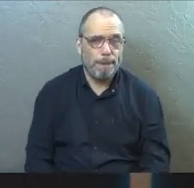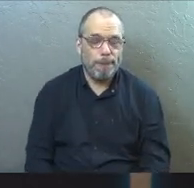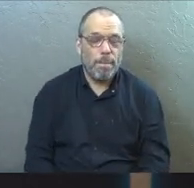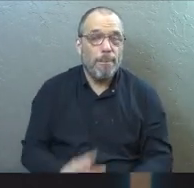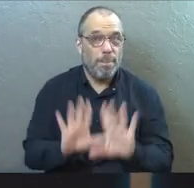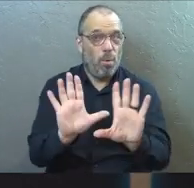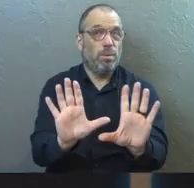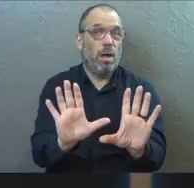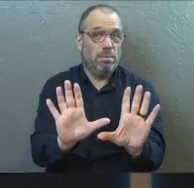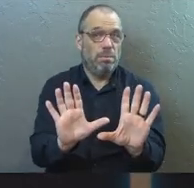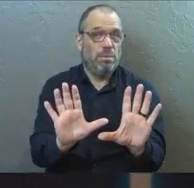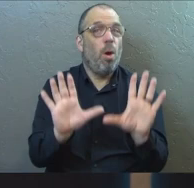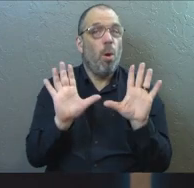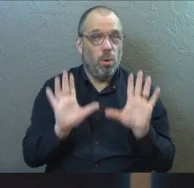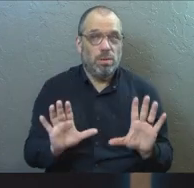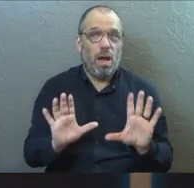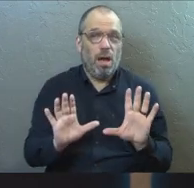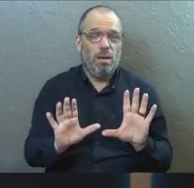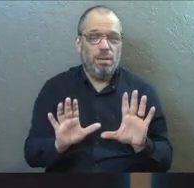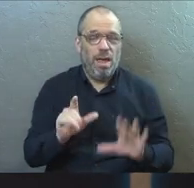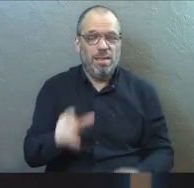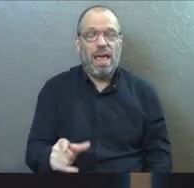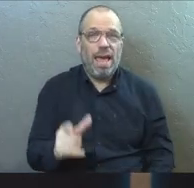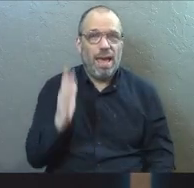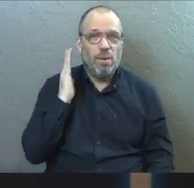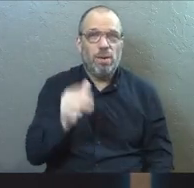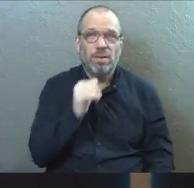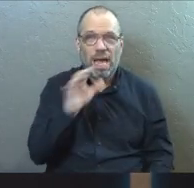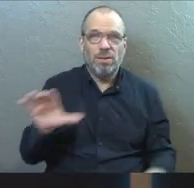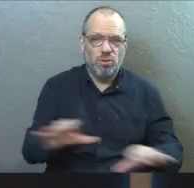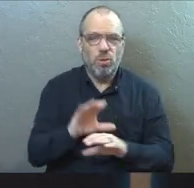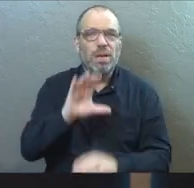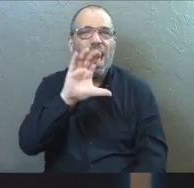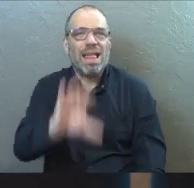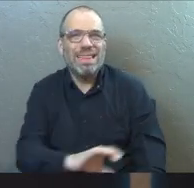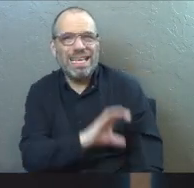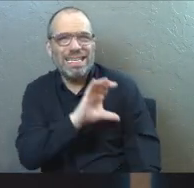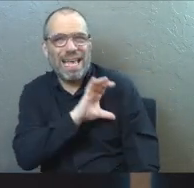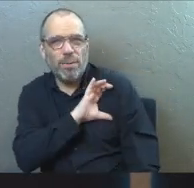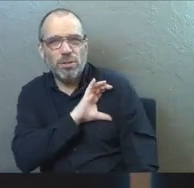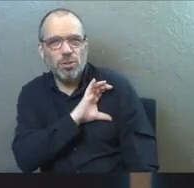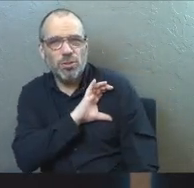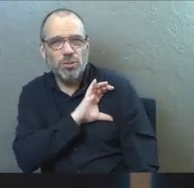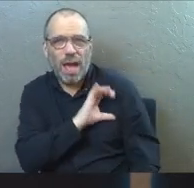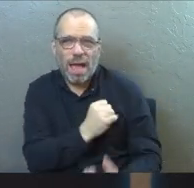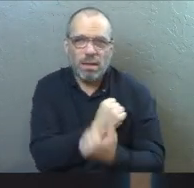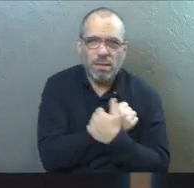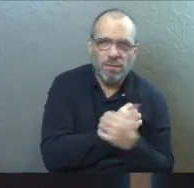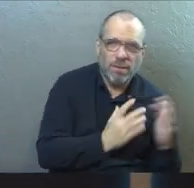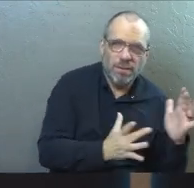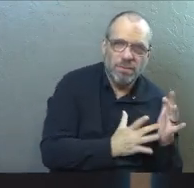But here's the thing. They will not do it in the character and the love of Jesus Christ.